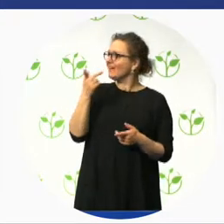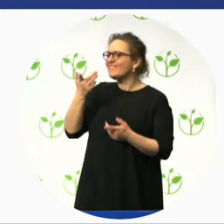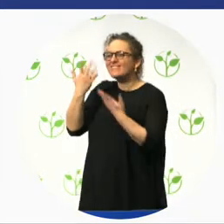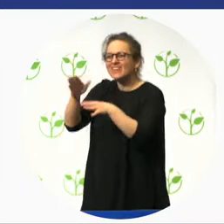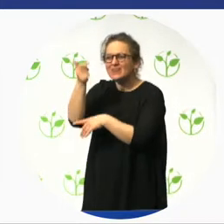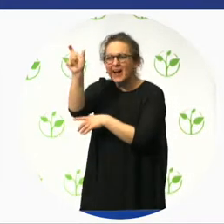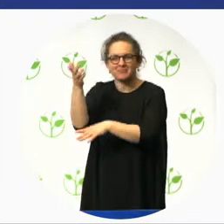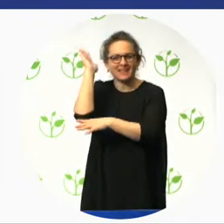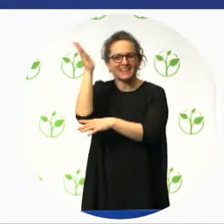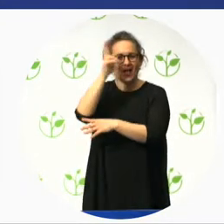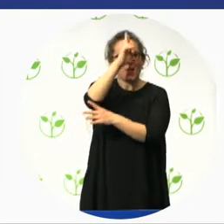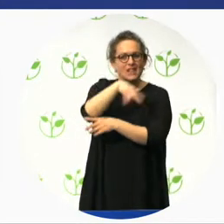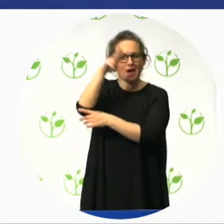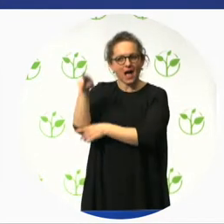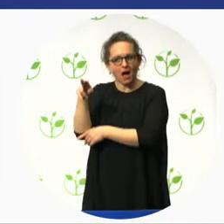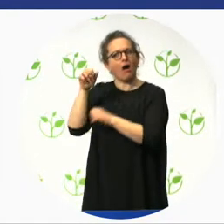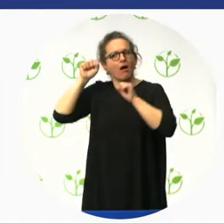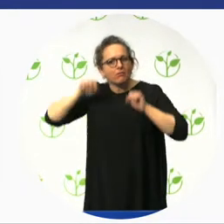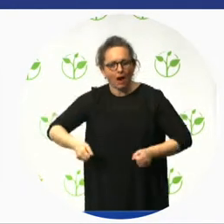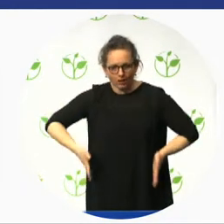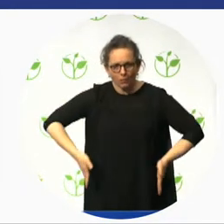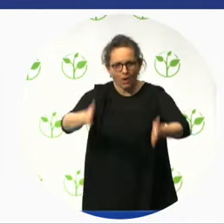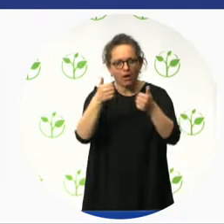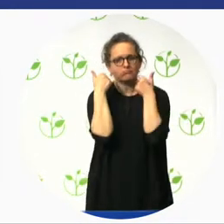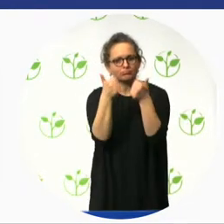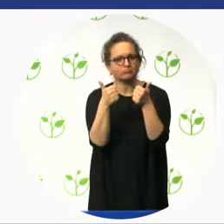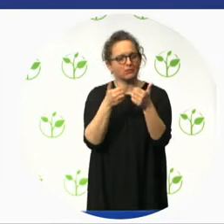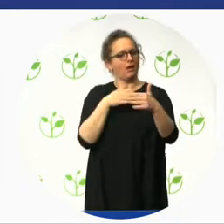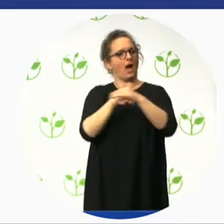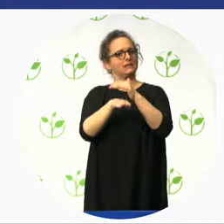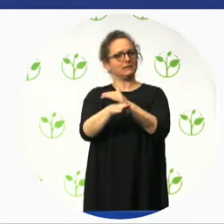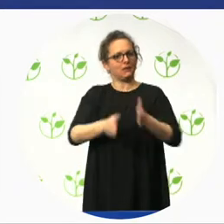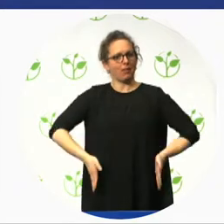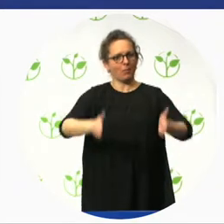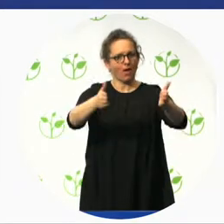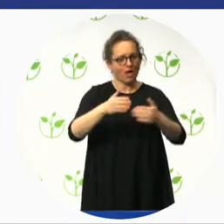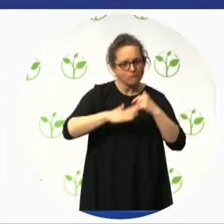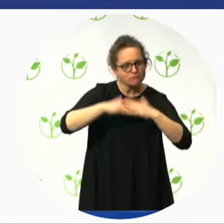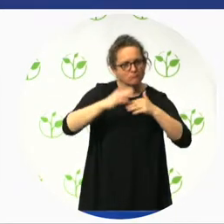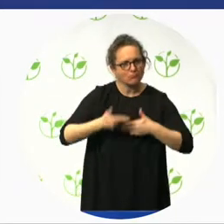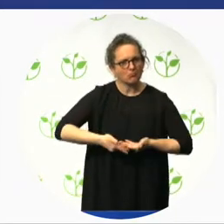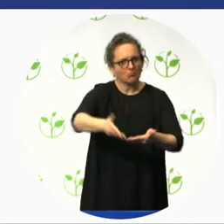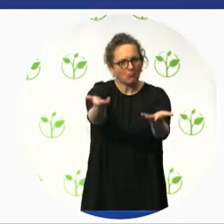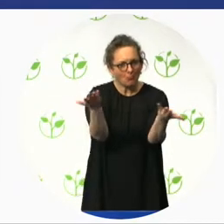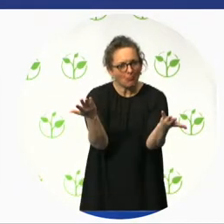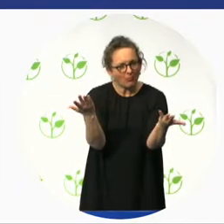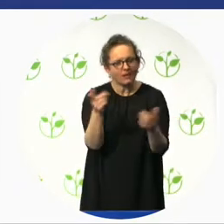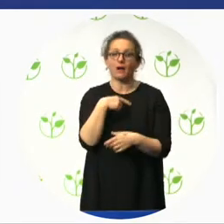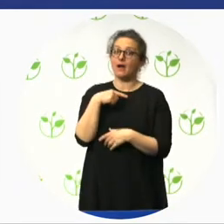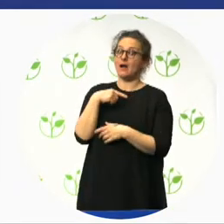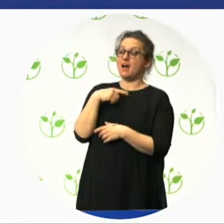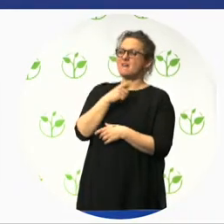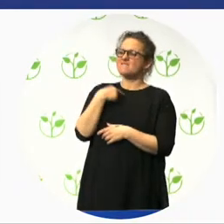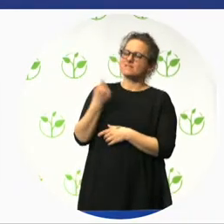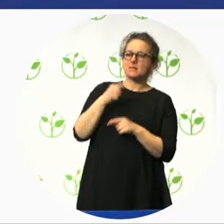We also look at not just existing infrastructure, but those at the design and construction phase by looking at